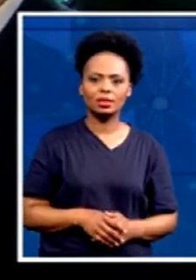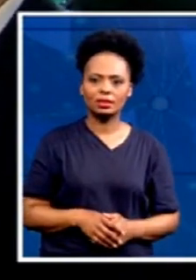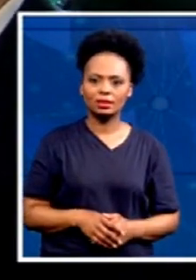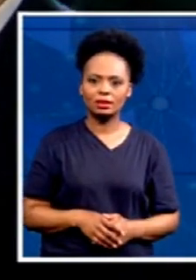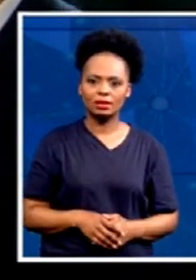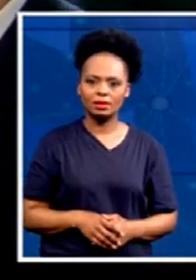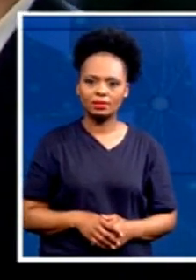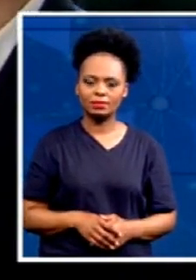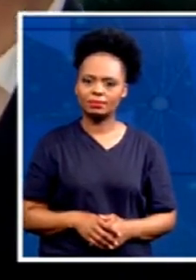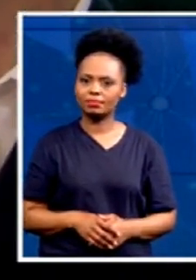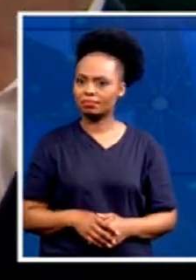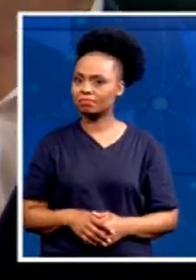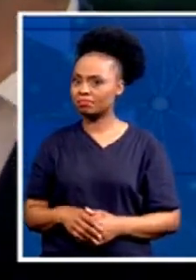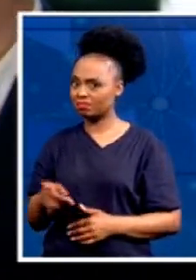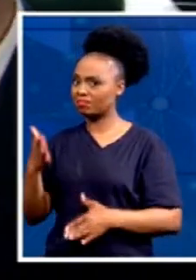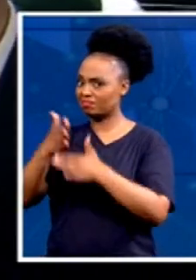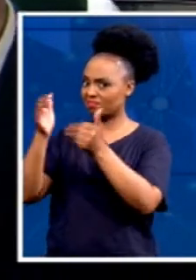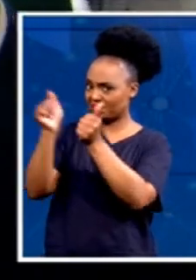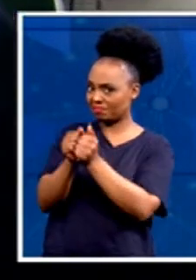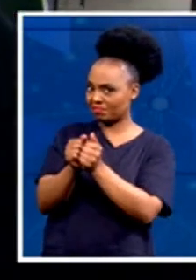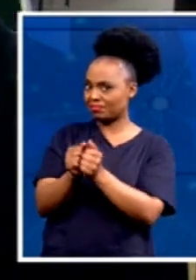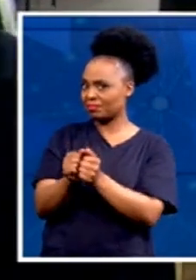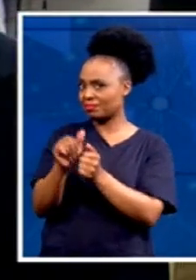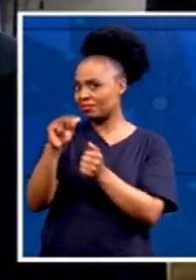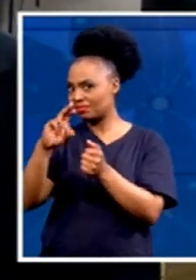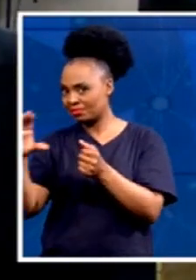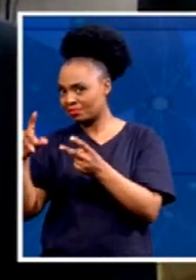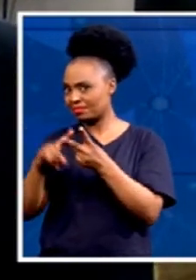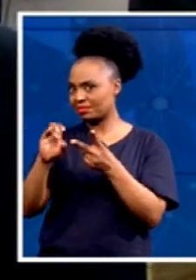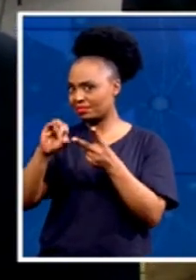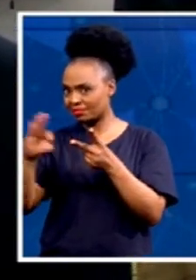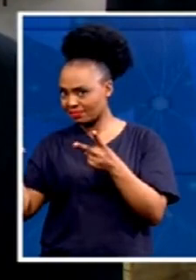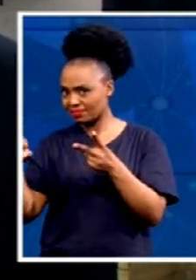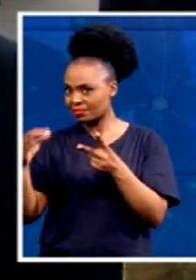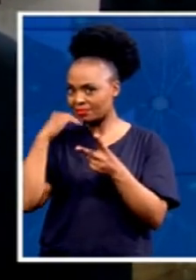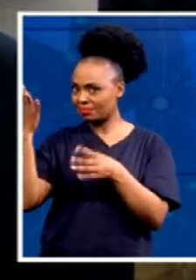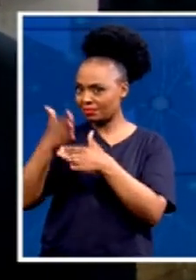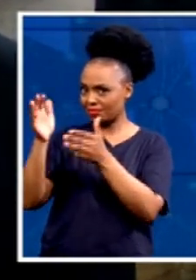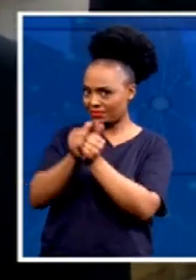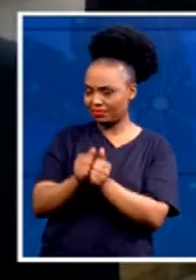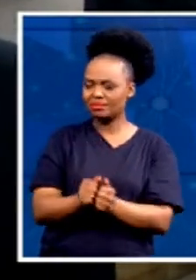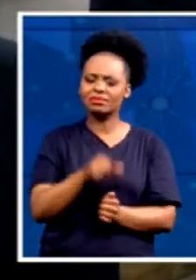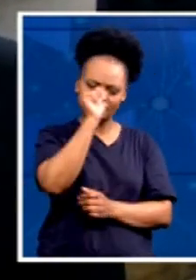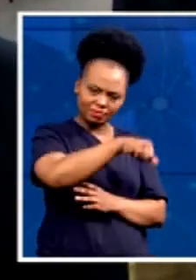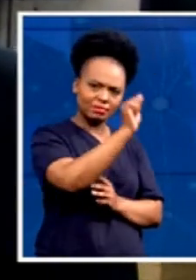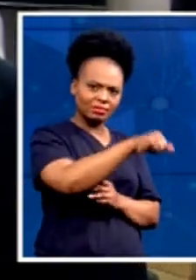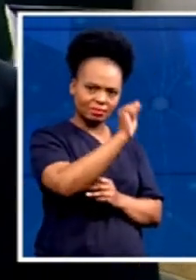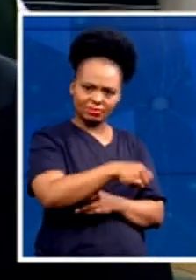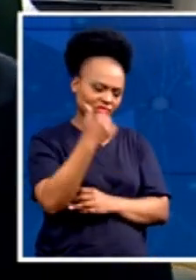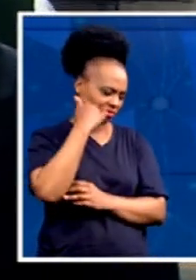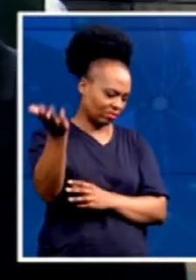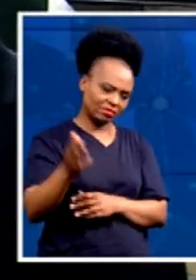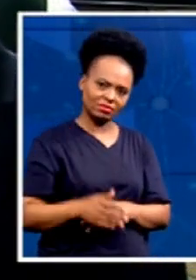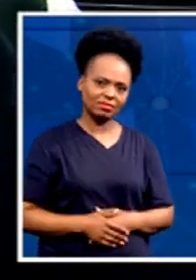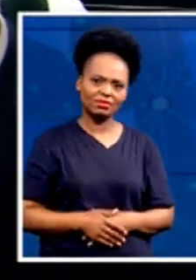will not go in any coalition with the ANC or the EFF. At any point, Mr. Grunewald, we were taught to say never say never.